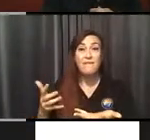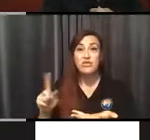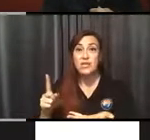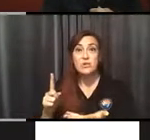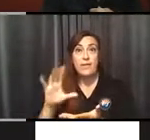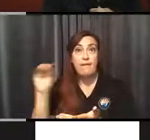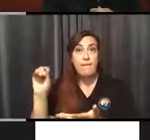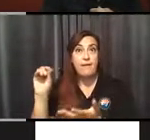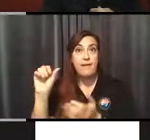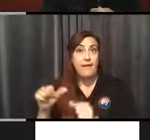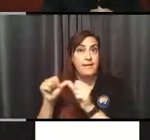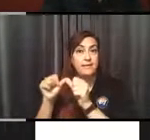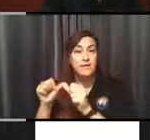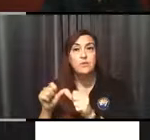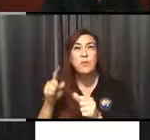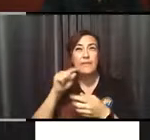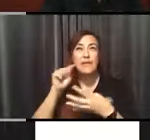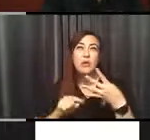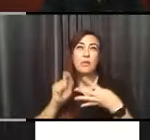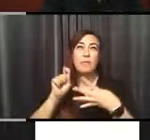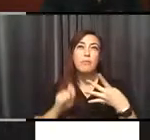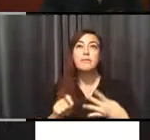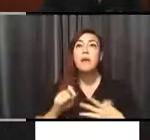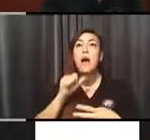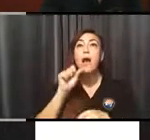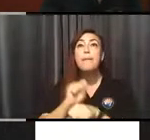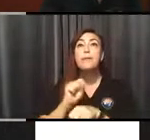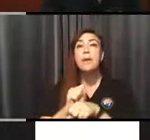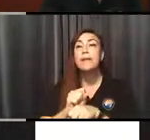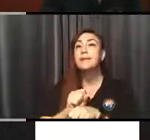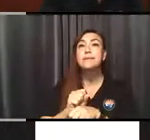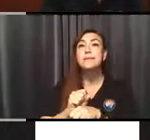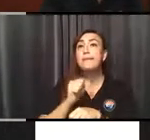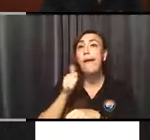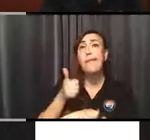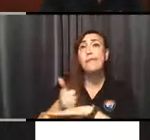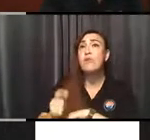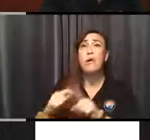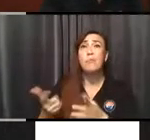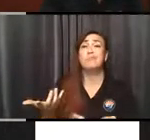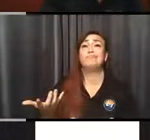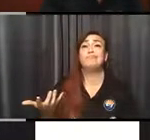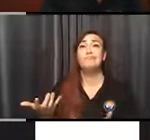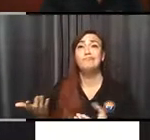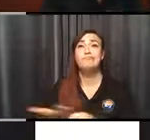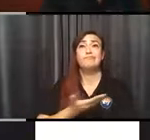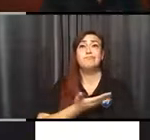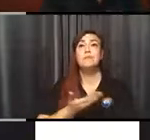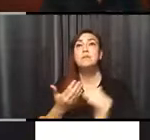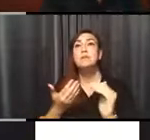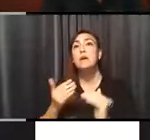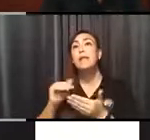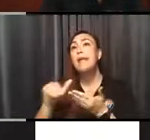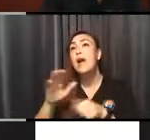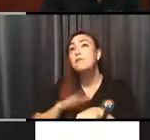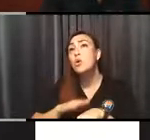So these are the bullet points. Unemployment or lost their job through no fault of their own, received layoff notice, may not return to